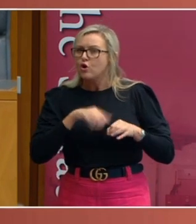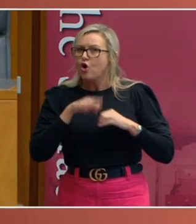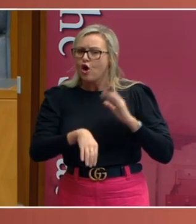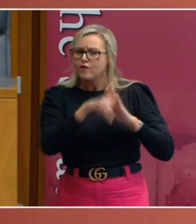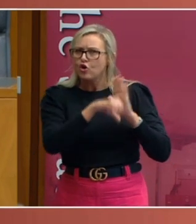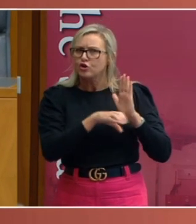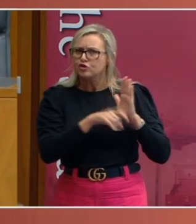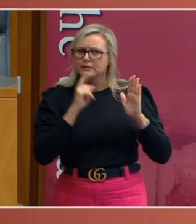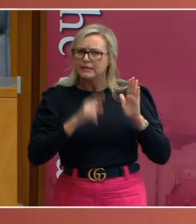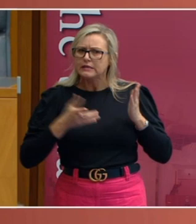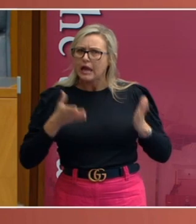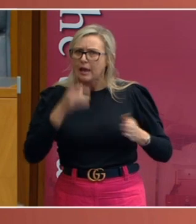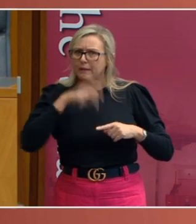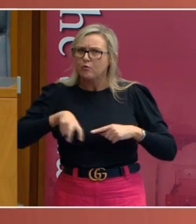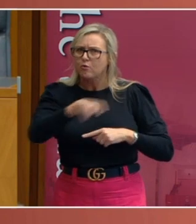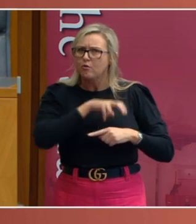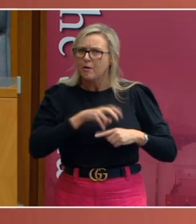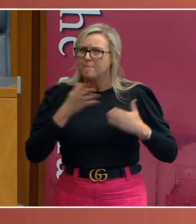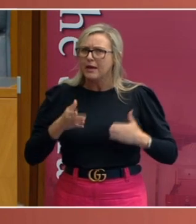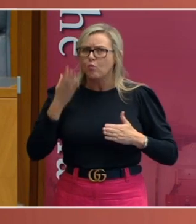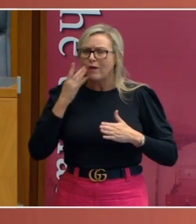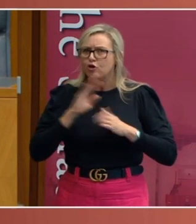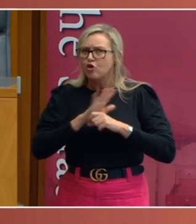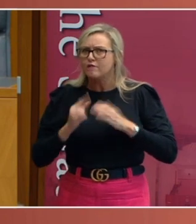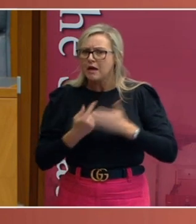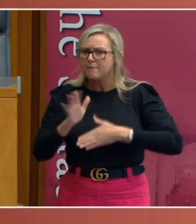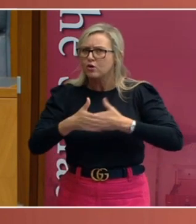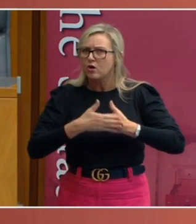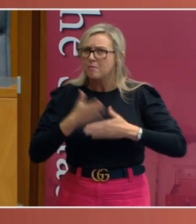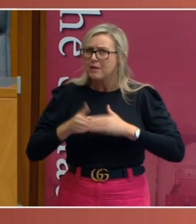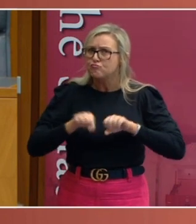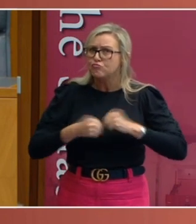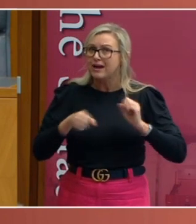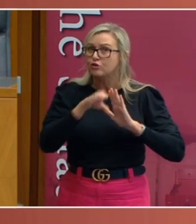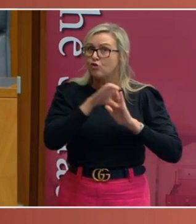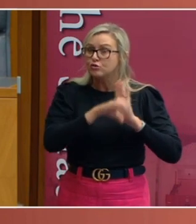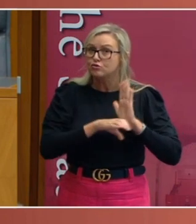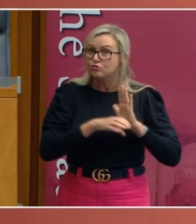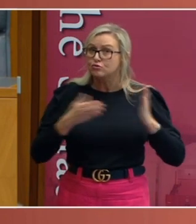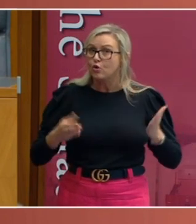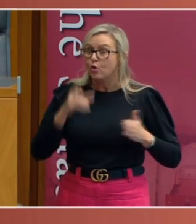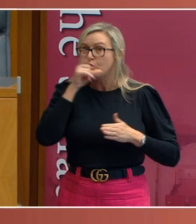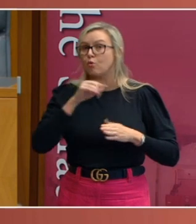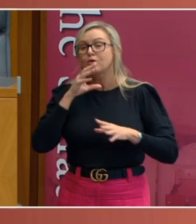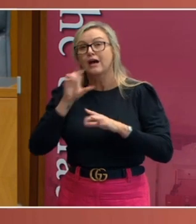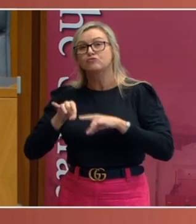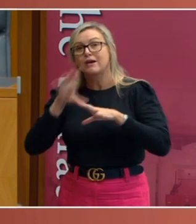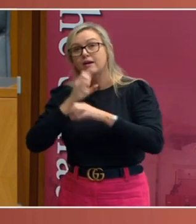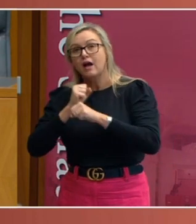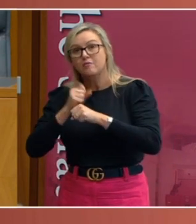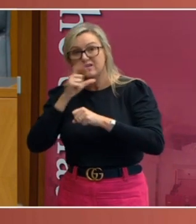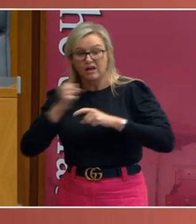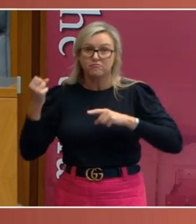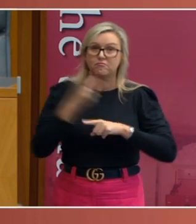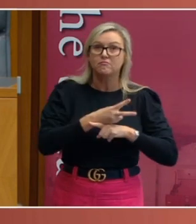the states closed their borders during COVID? And could the Commonwealth Parliament have done anything to override their actions?